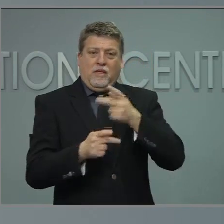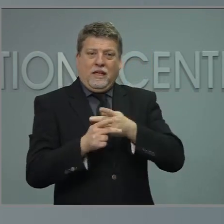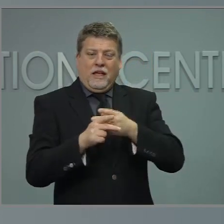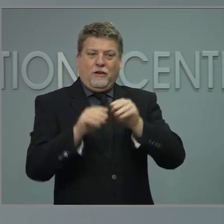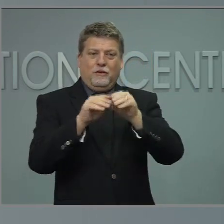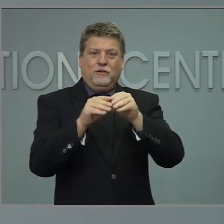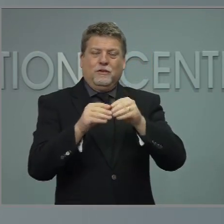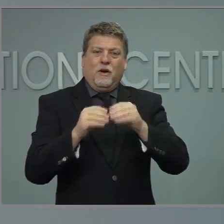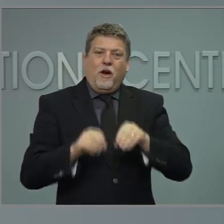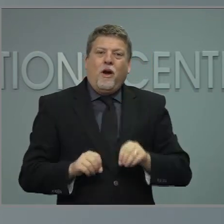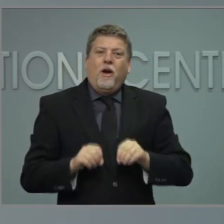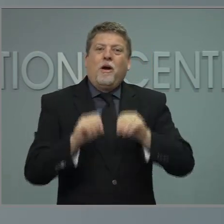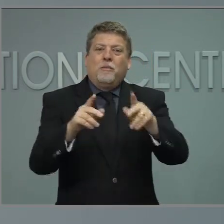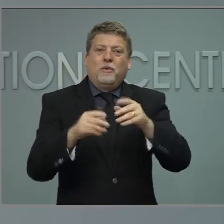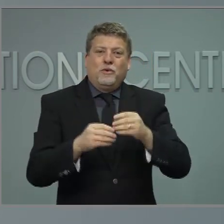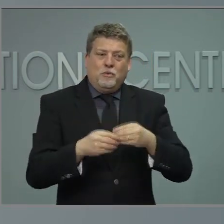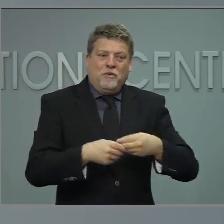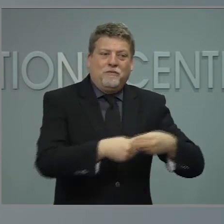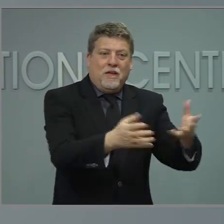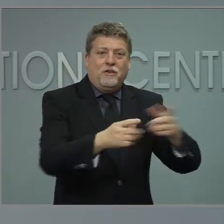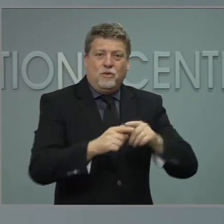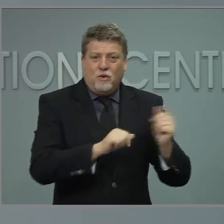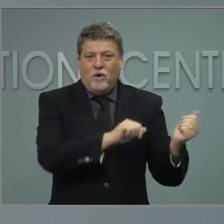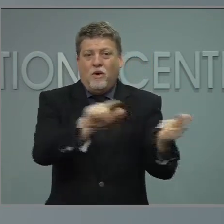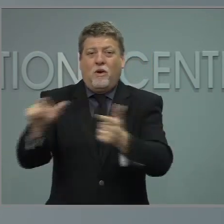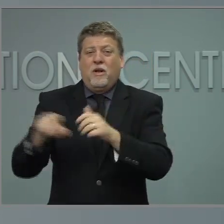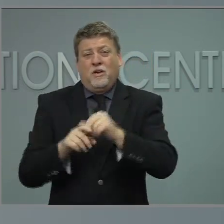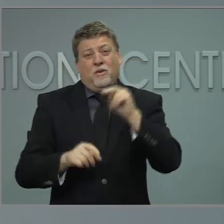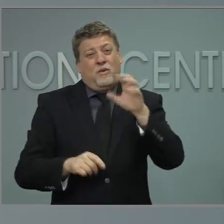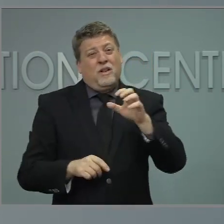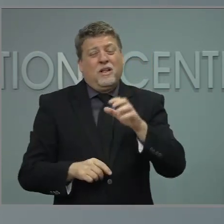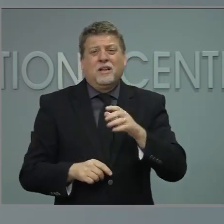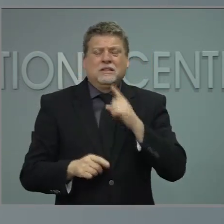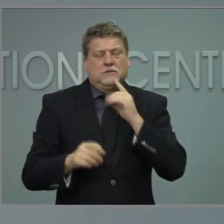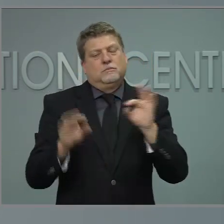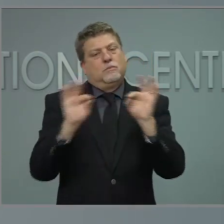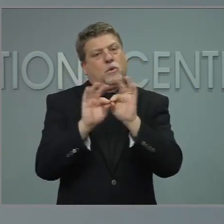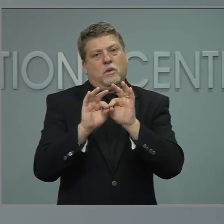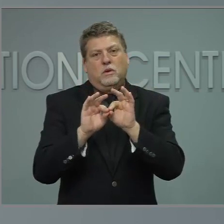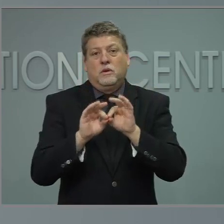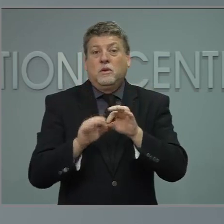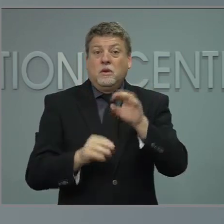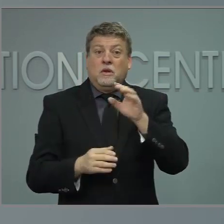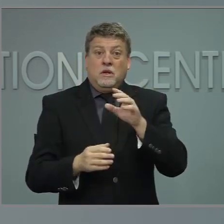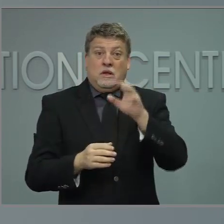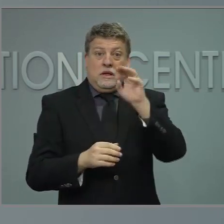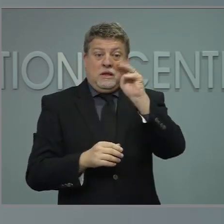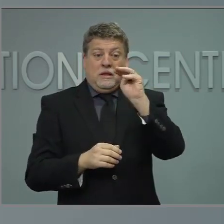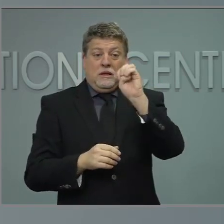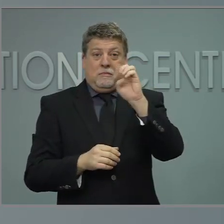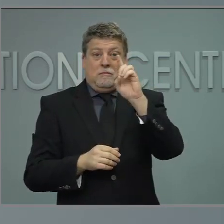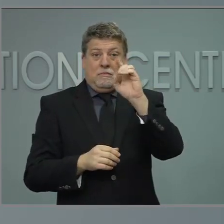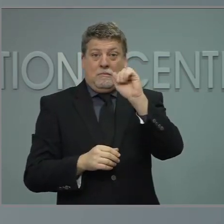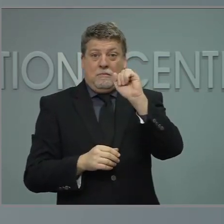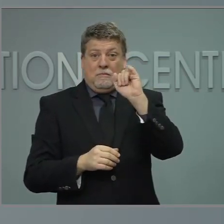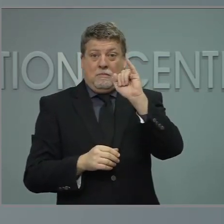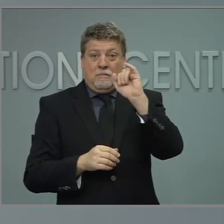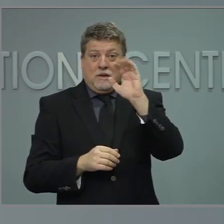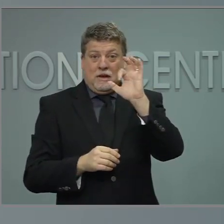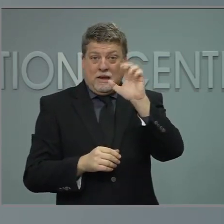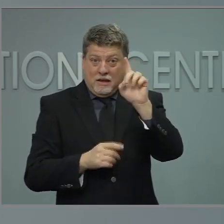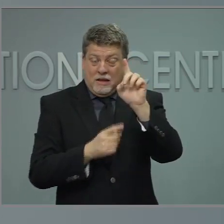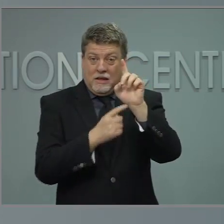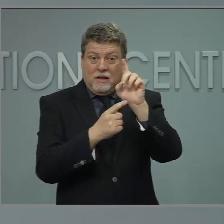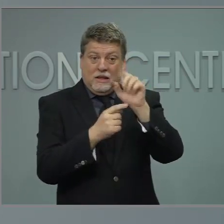is the best way to do that. Everything is on the table this budget session. I've agreed with the